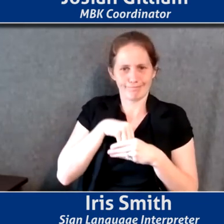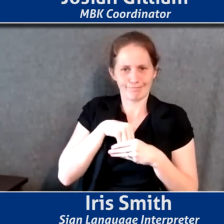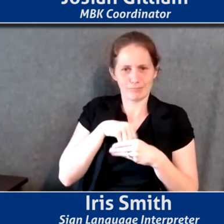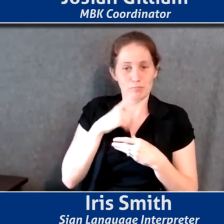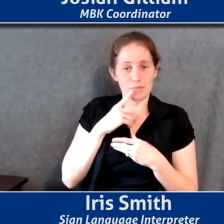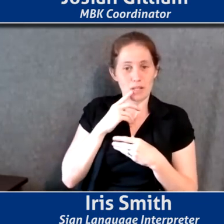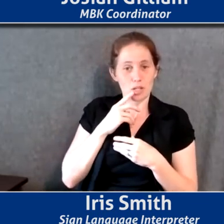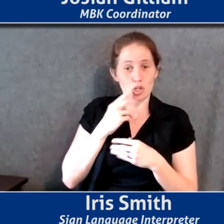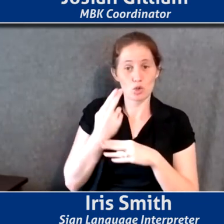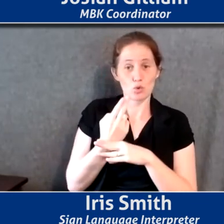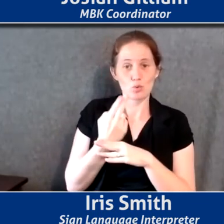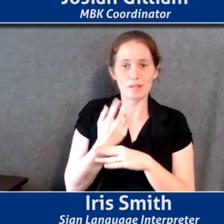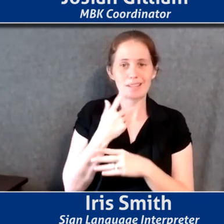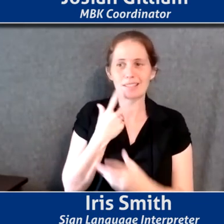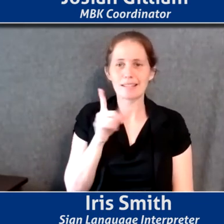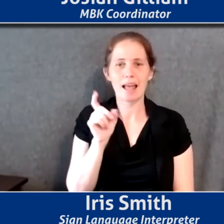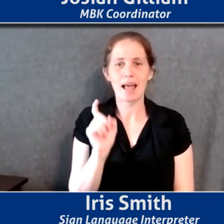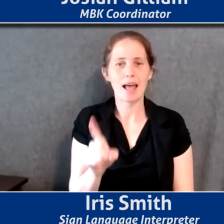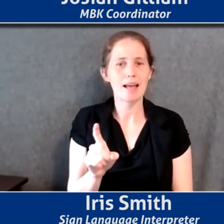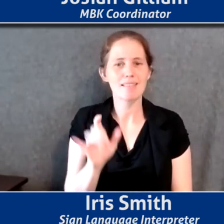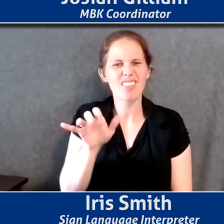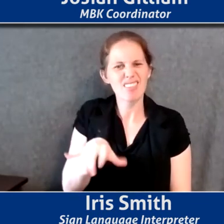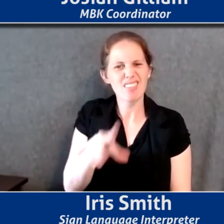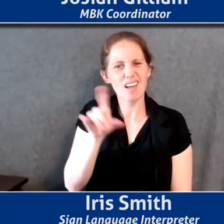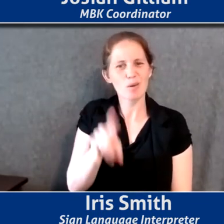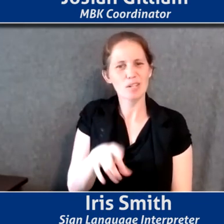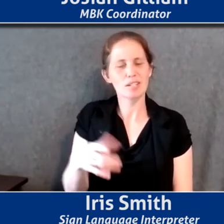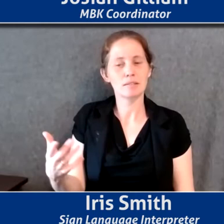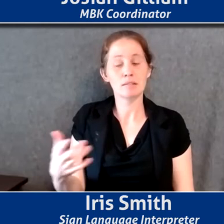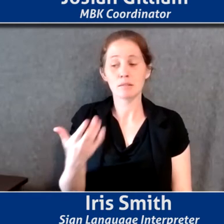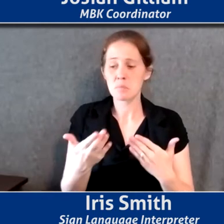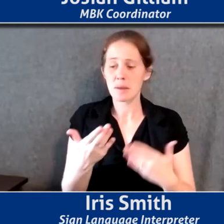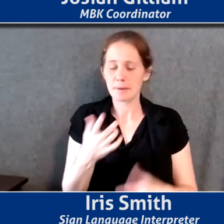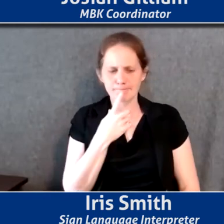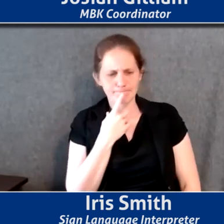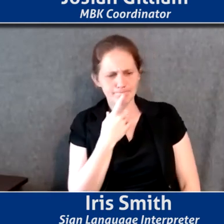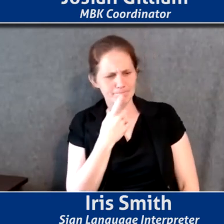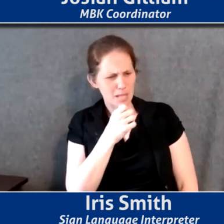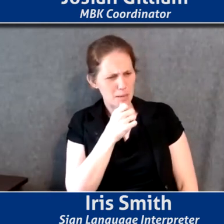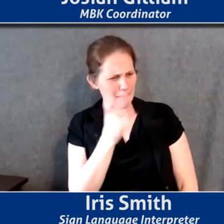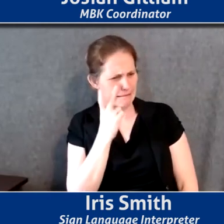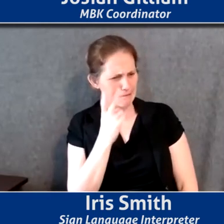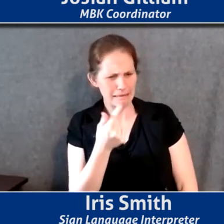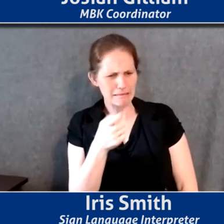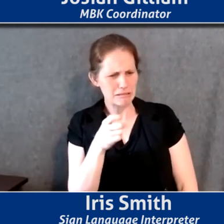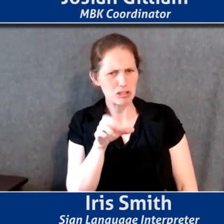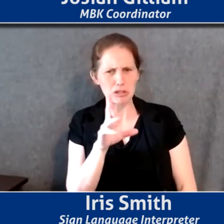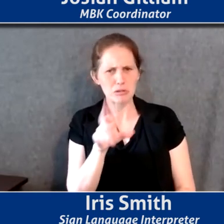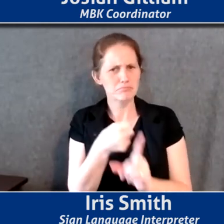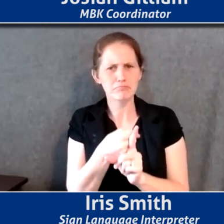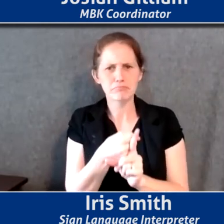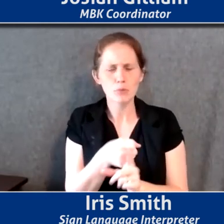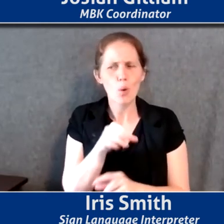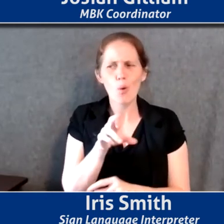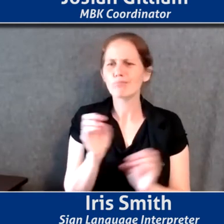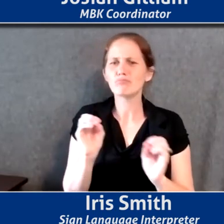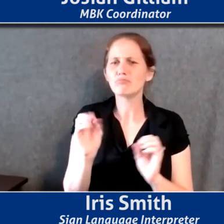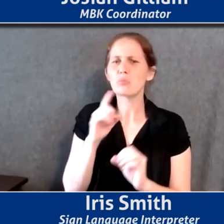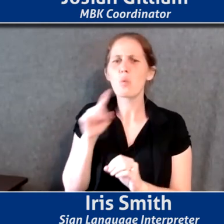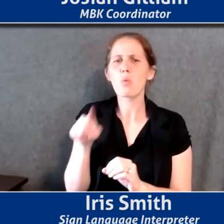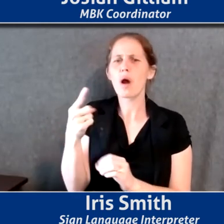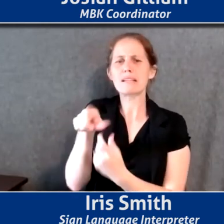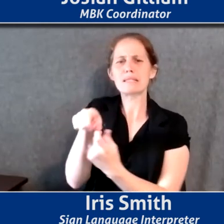is simply by asking that question. There may be cases when we say, I'm not seeing a gendered impact, or there isn't a group that's being